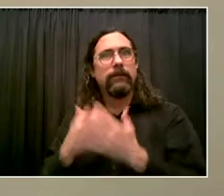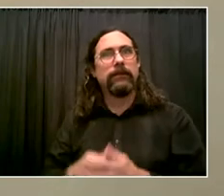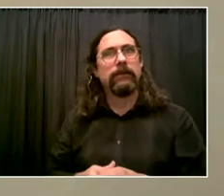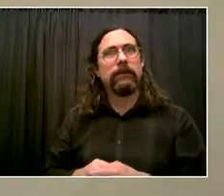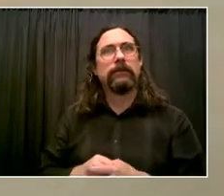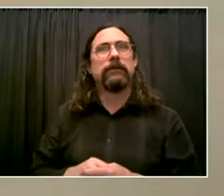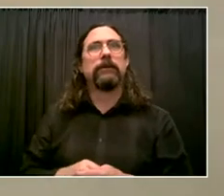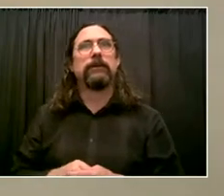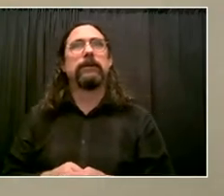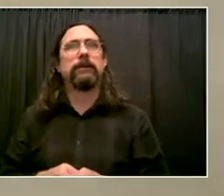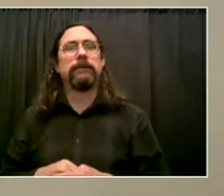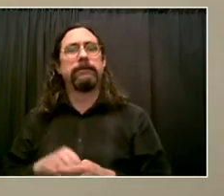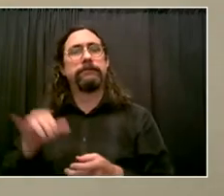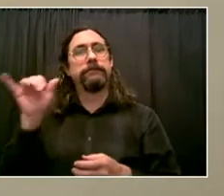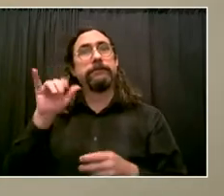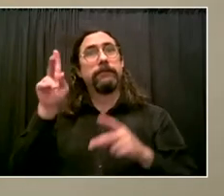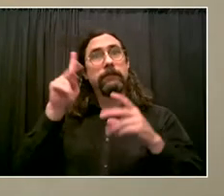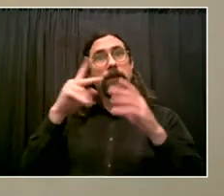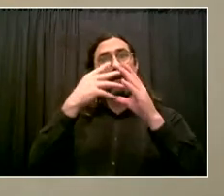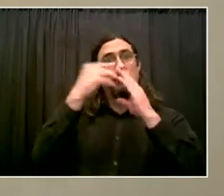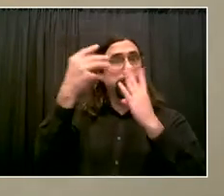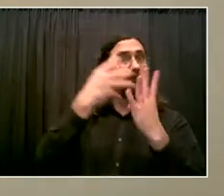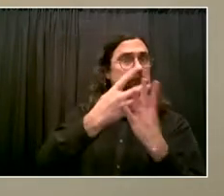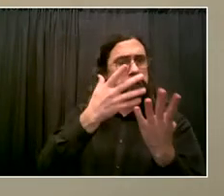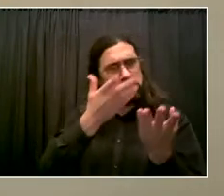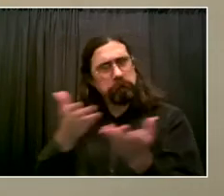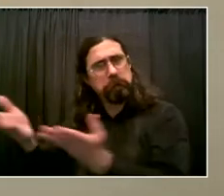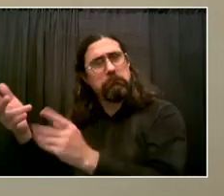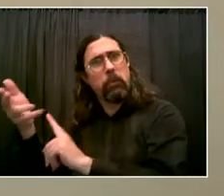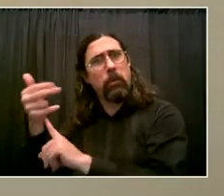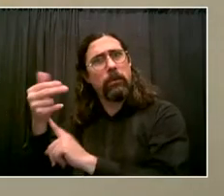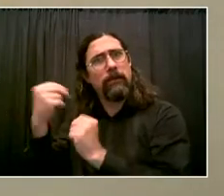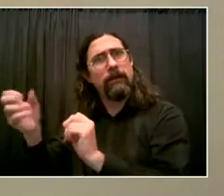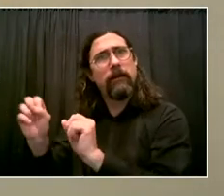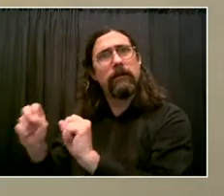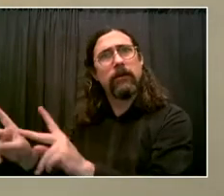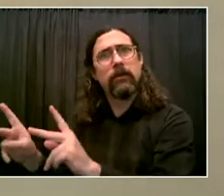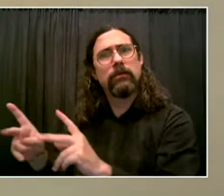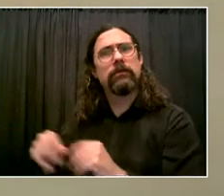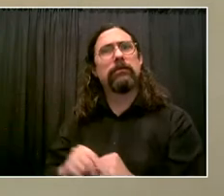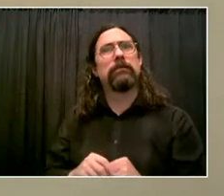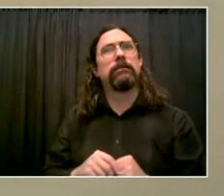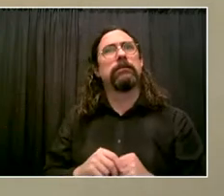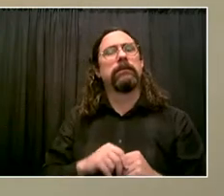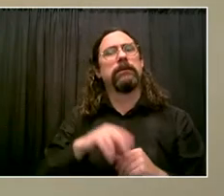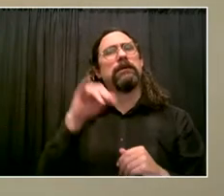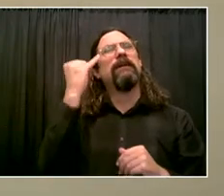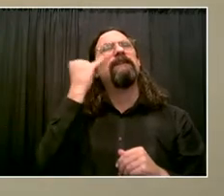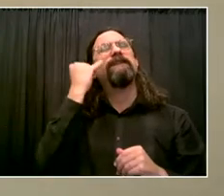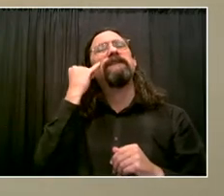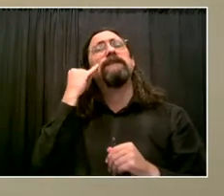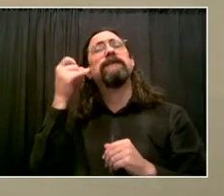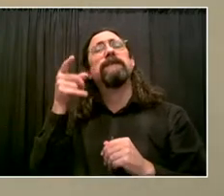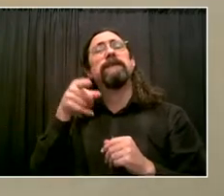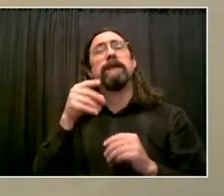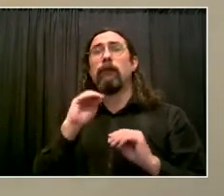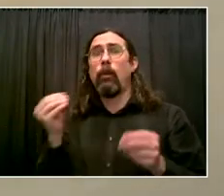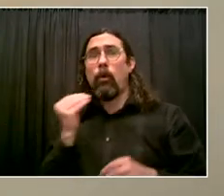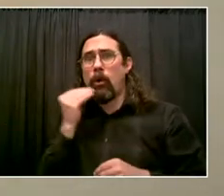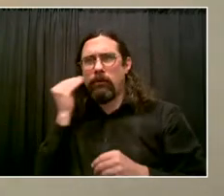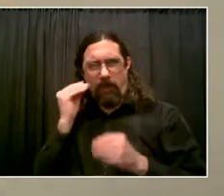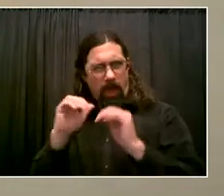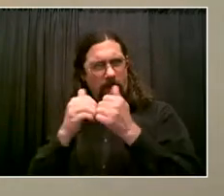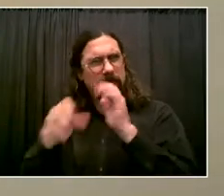address. Just think of trying to get to a health care appointment, but there's no place you're leaving from. So I think, you know, in the